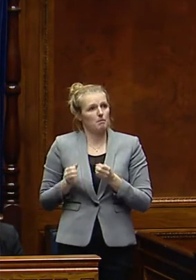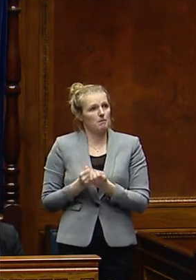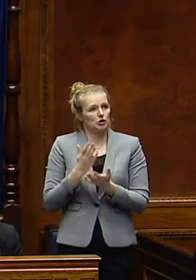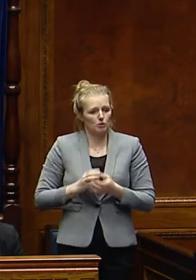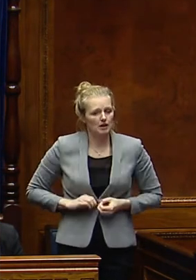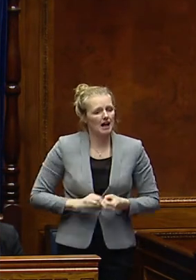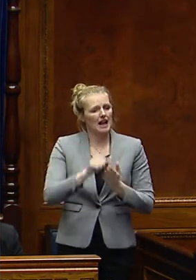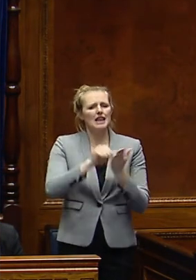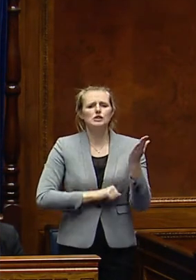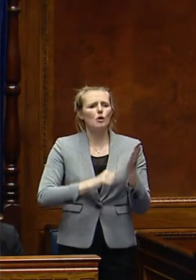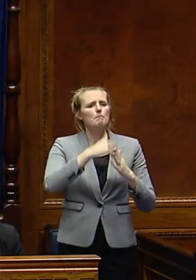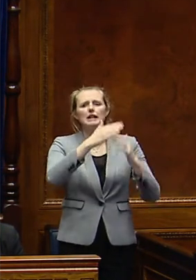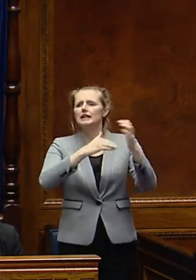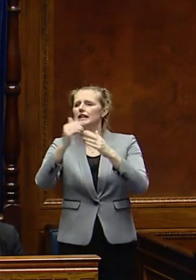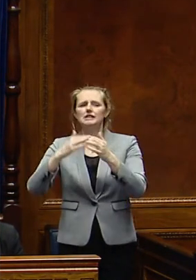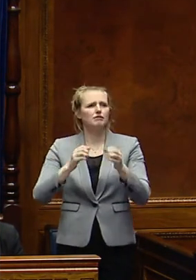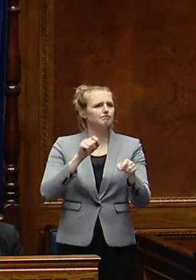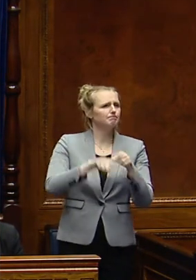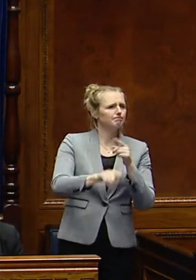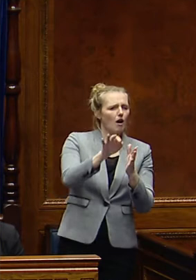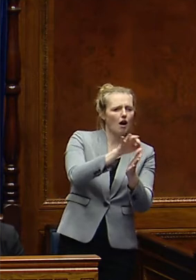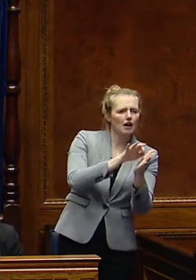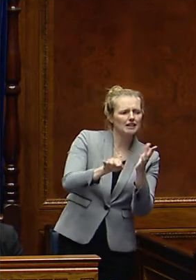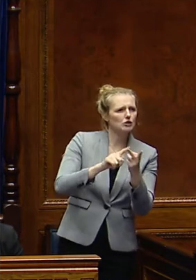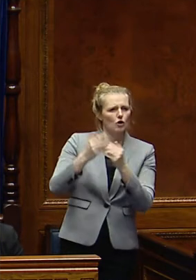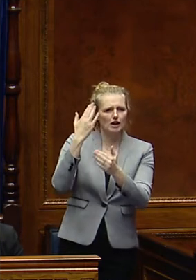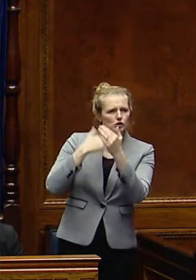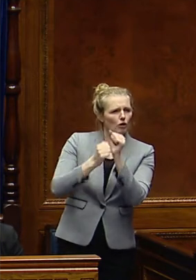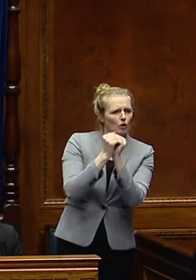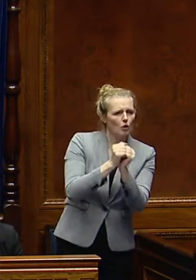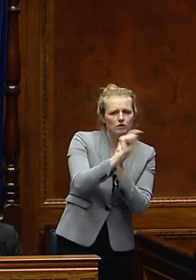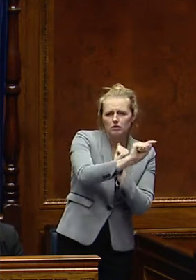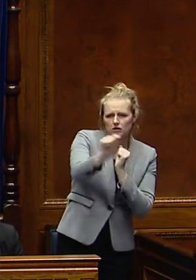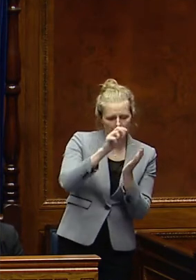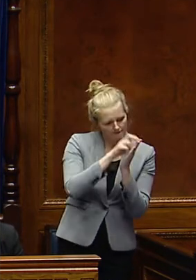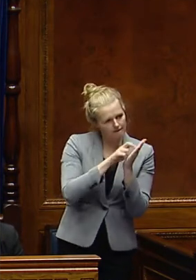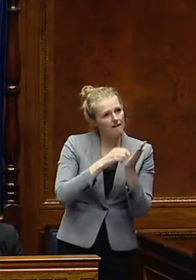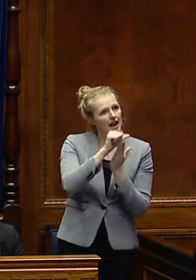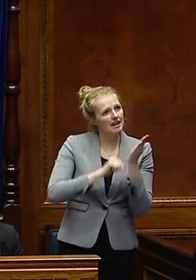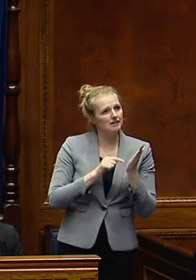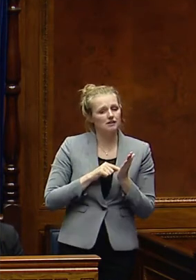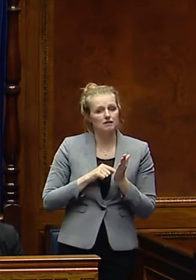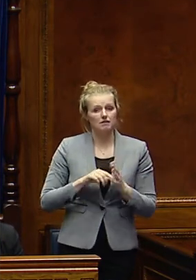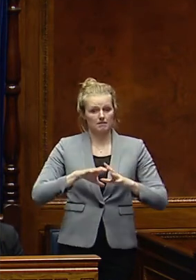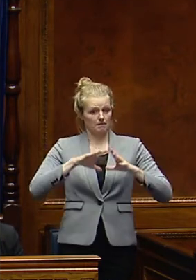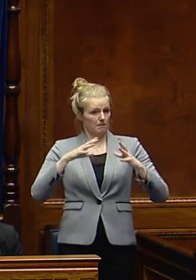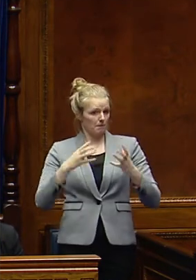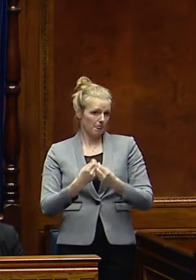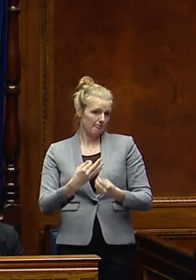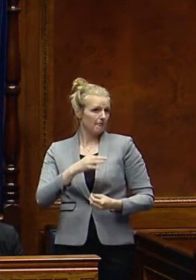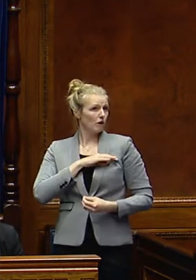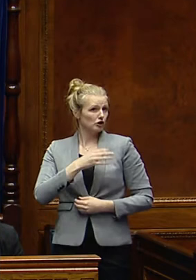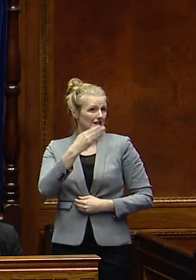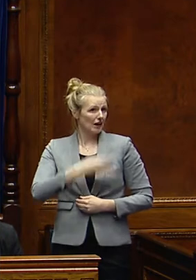of buildings of special architectural or interest. We currently have around 8,900